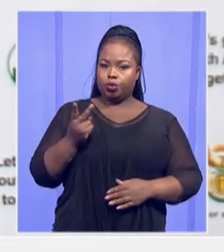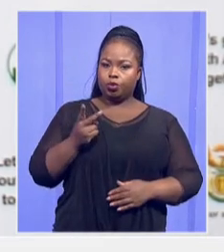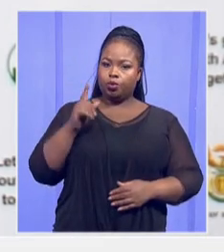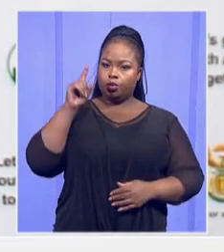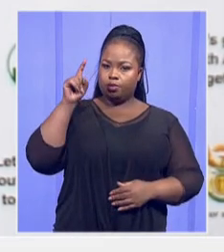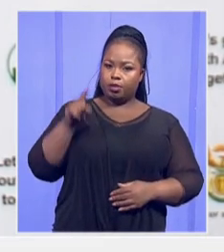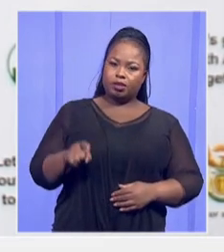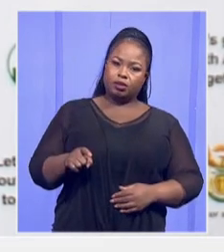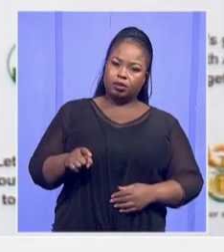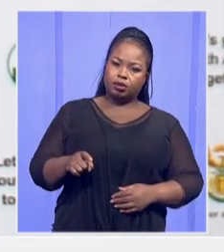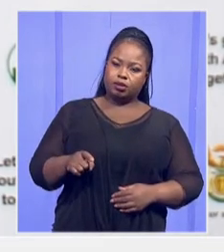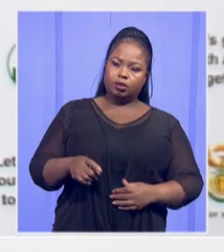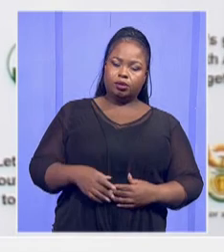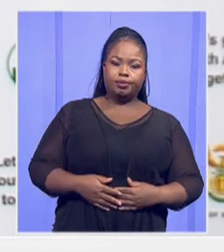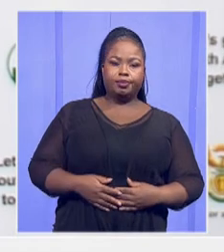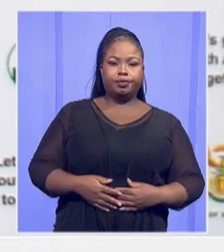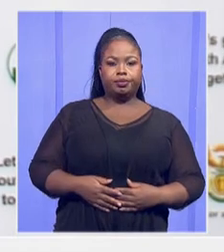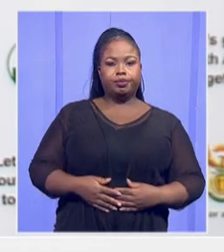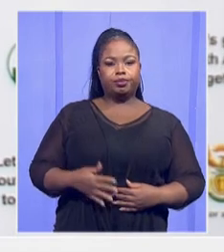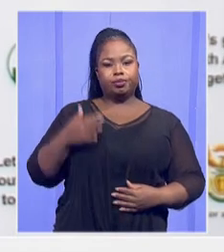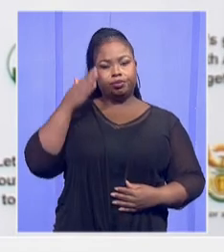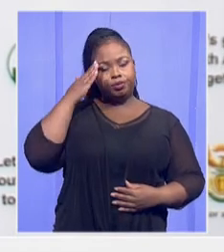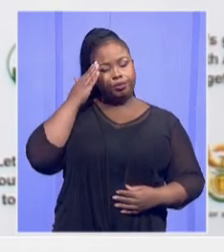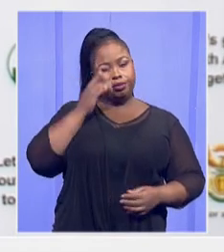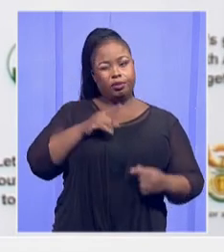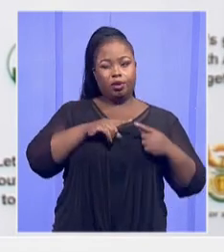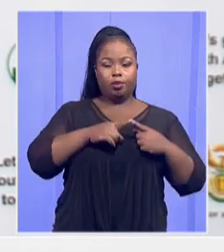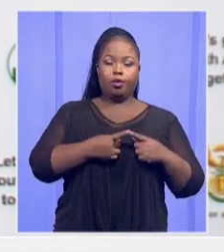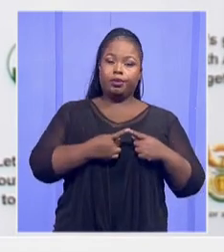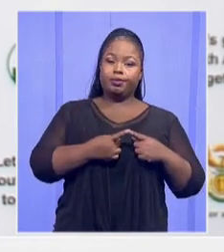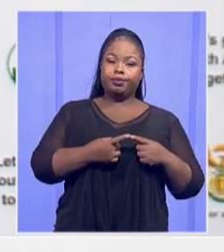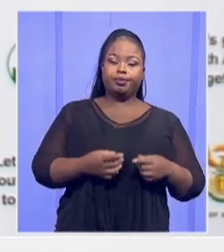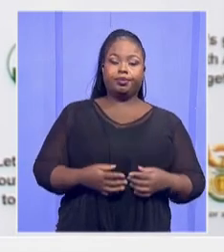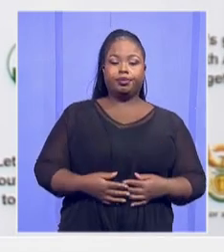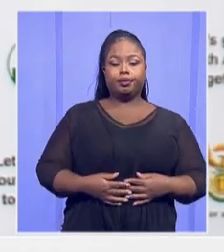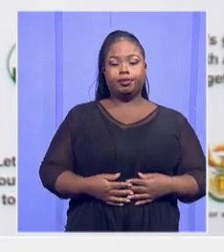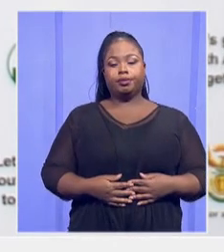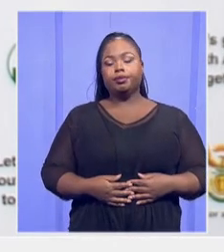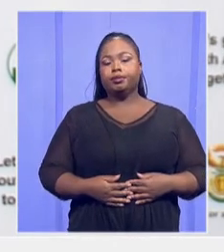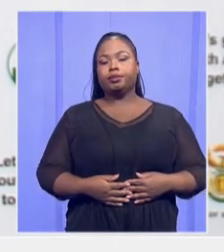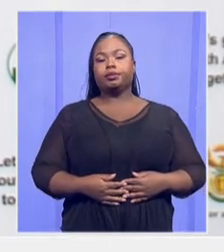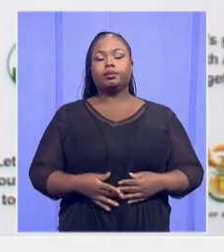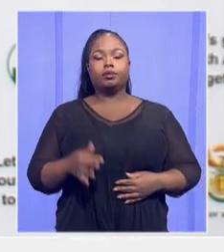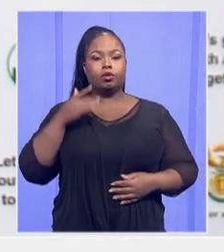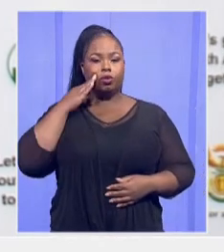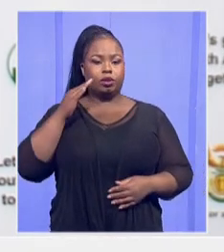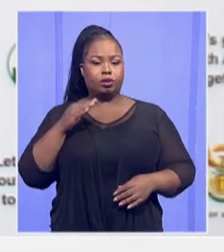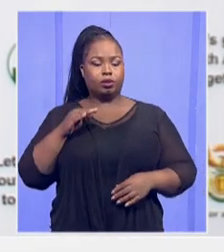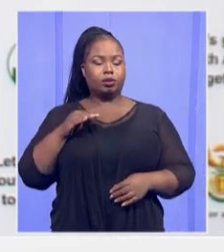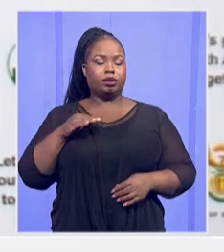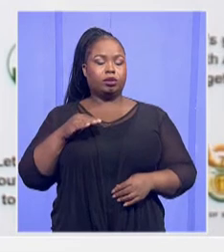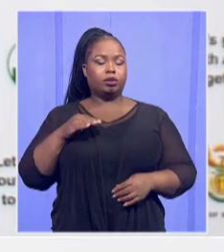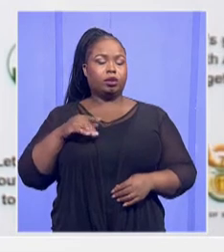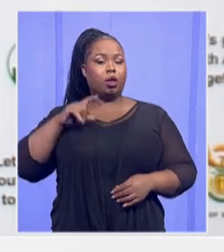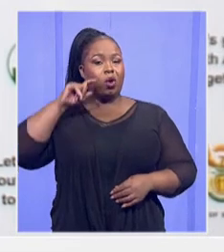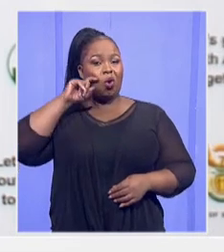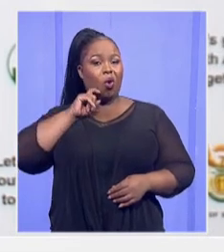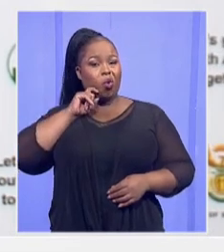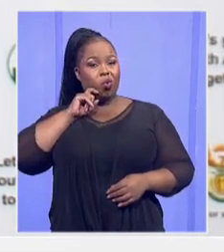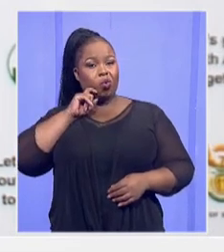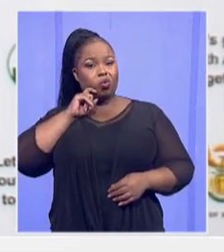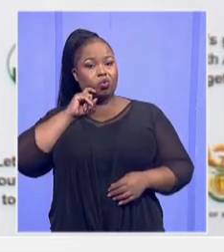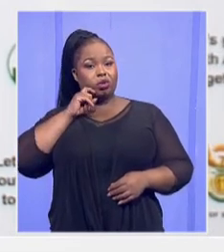the point that in replacing inappropriate and